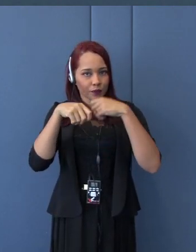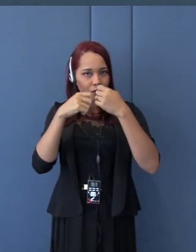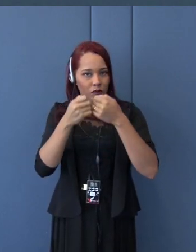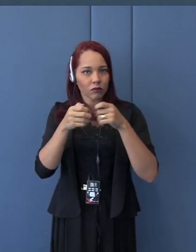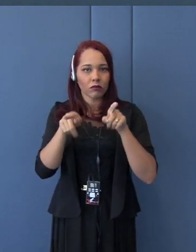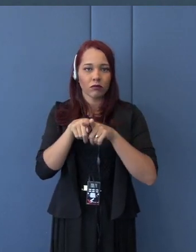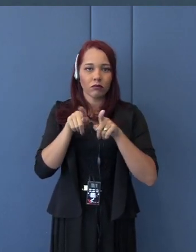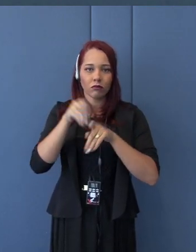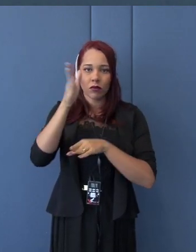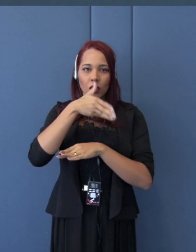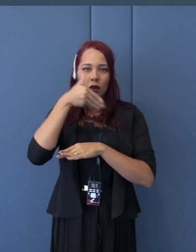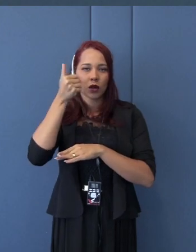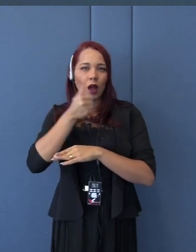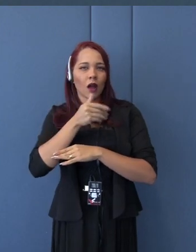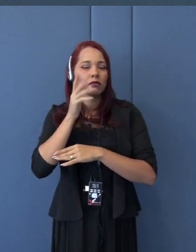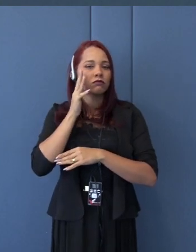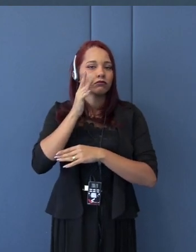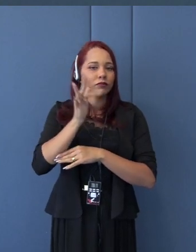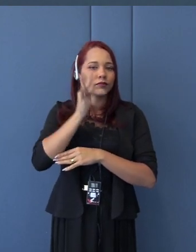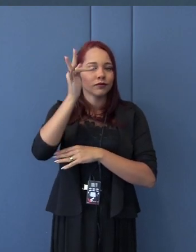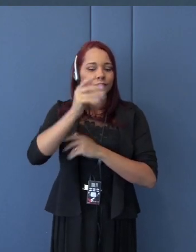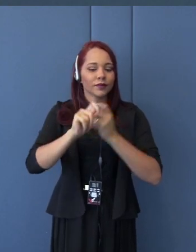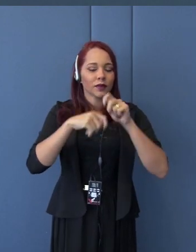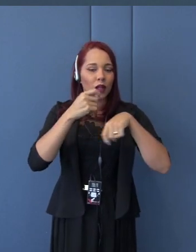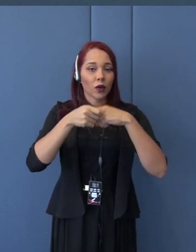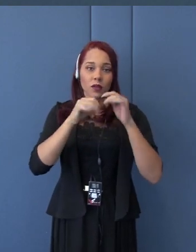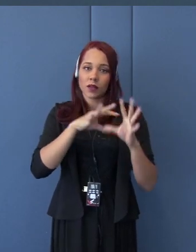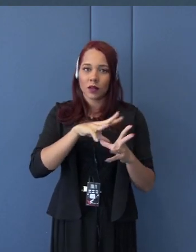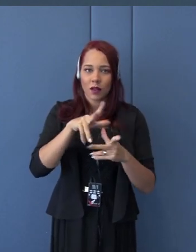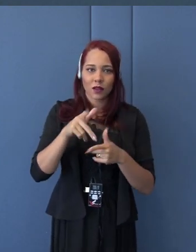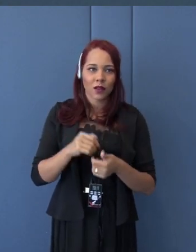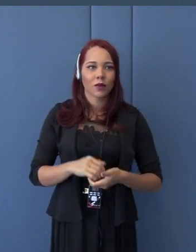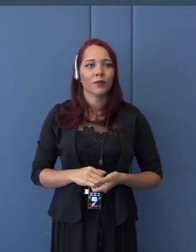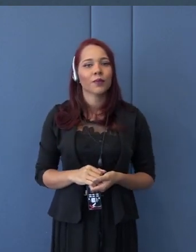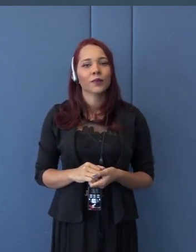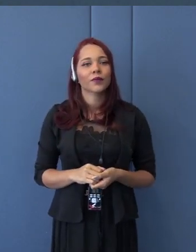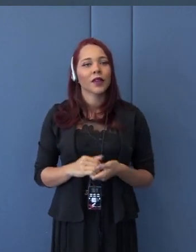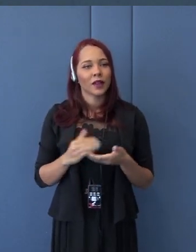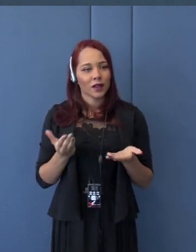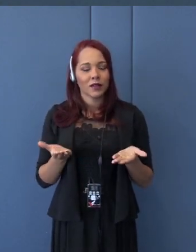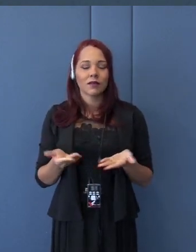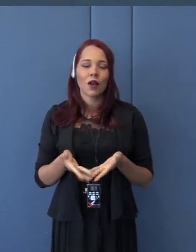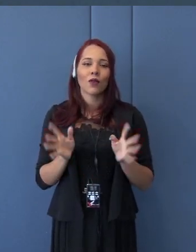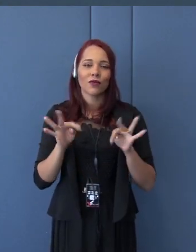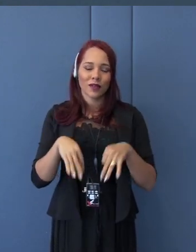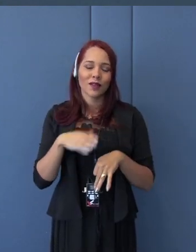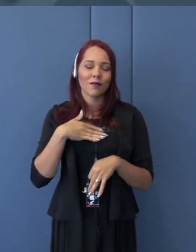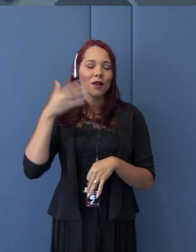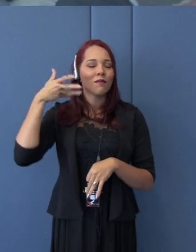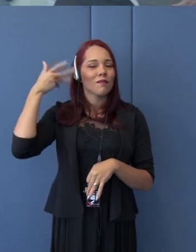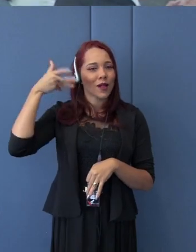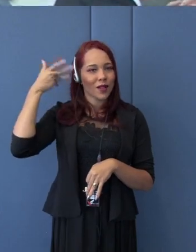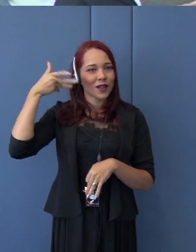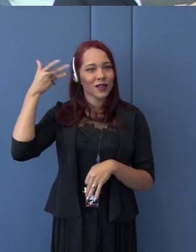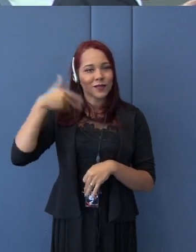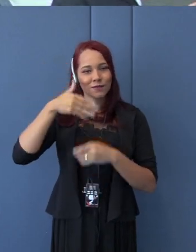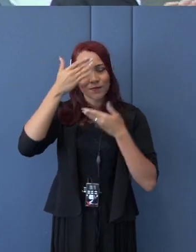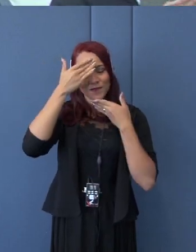the international business. And that is the end of my speech this morning. Thank you very much indeed. Thank you very much.